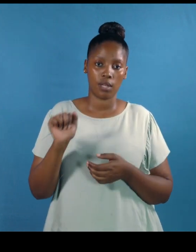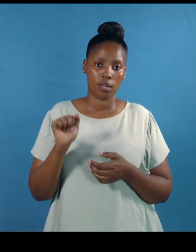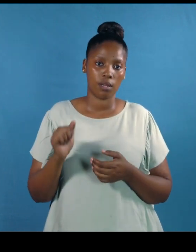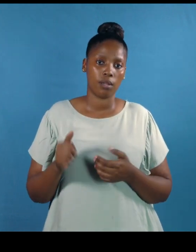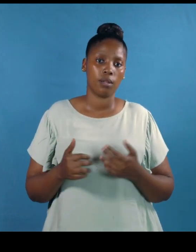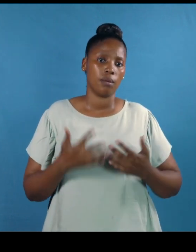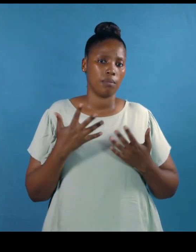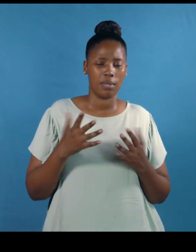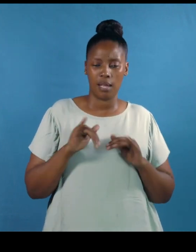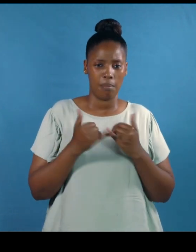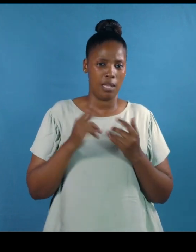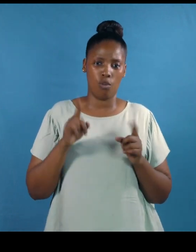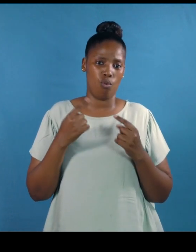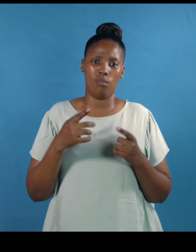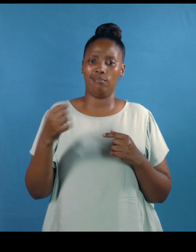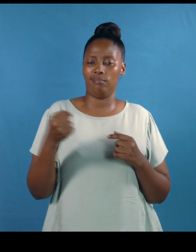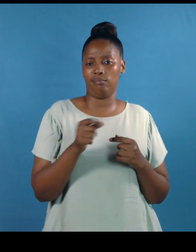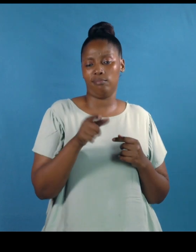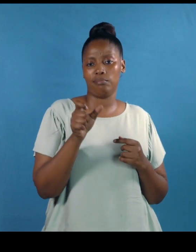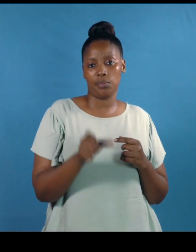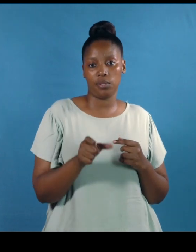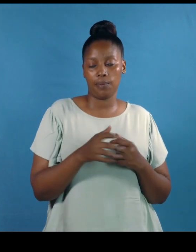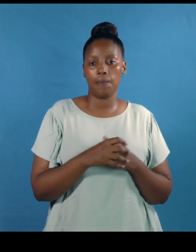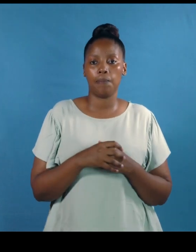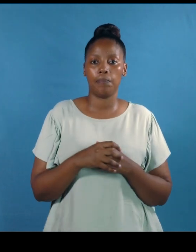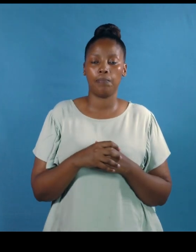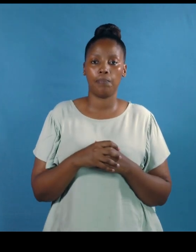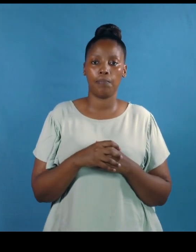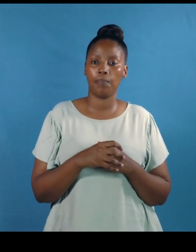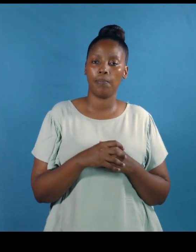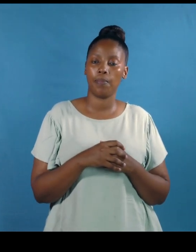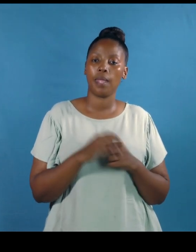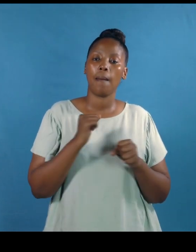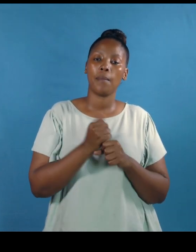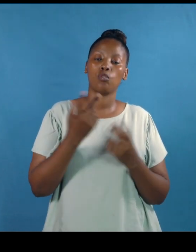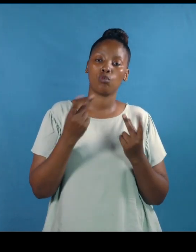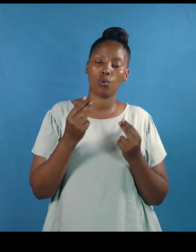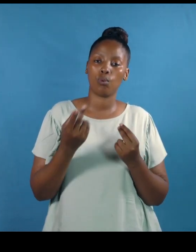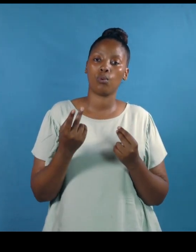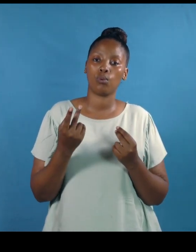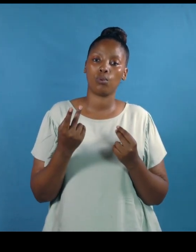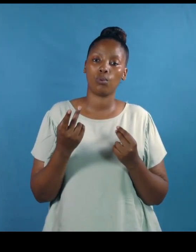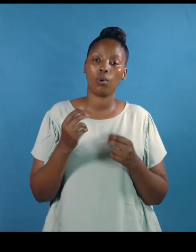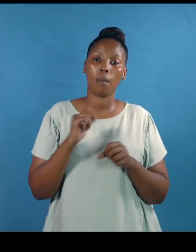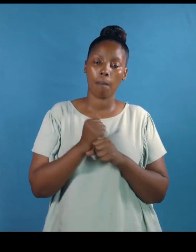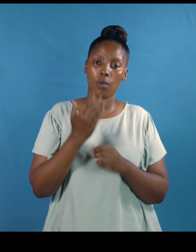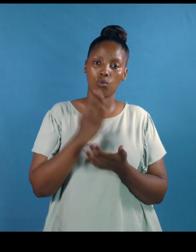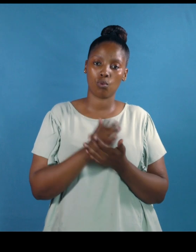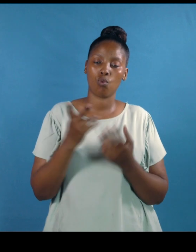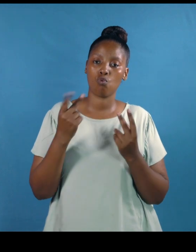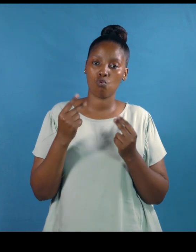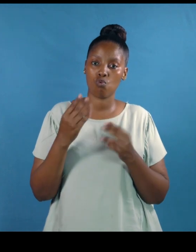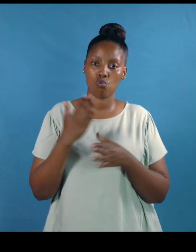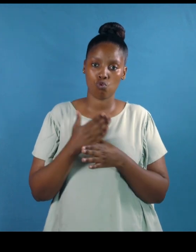company investing in as much as possible make sure the new job you apply for is a step up or